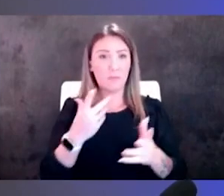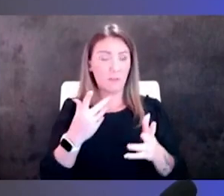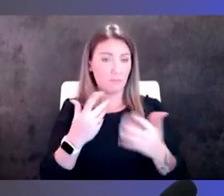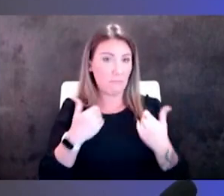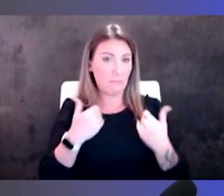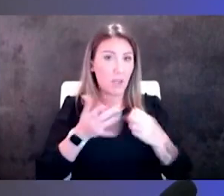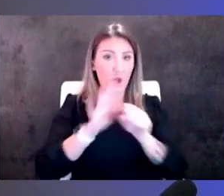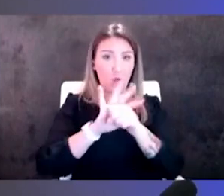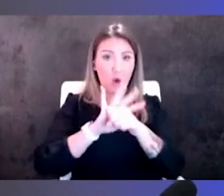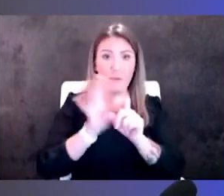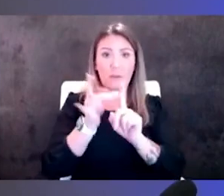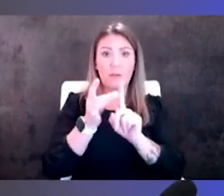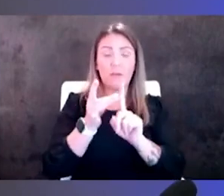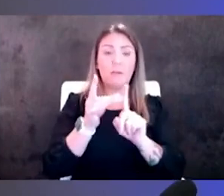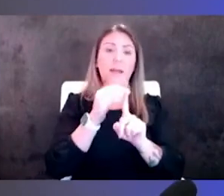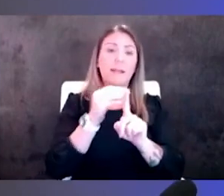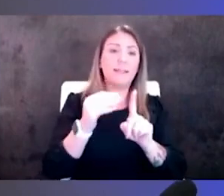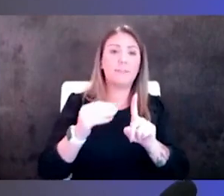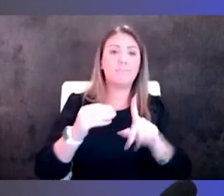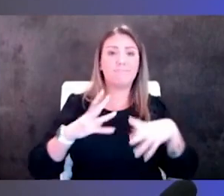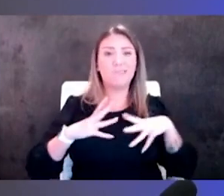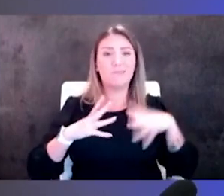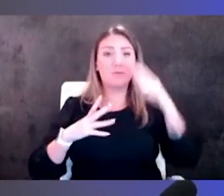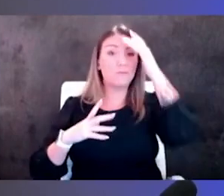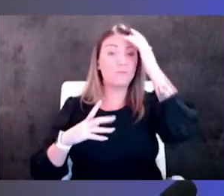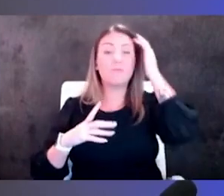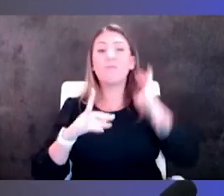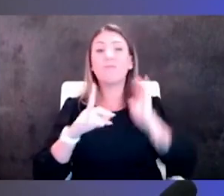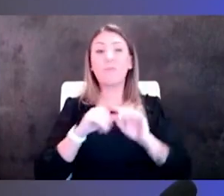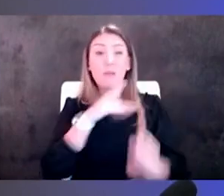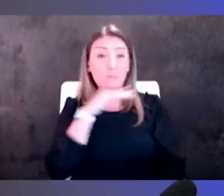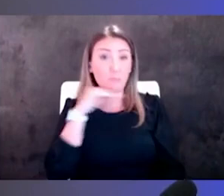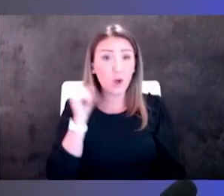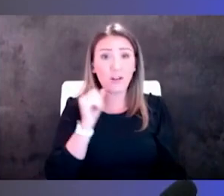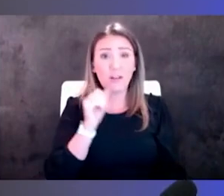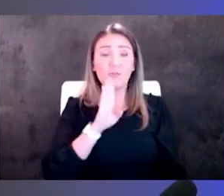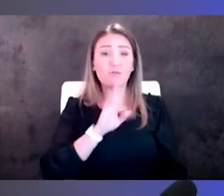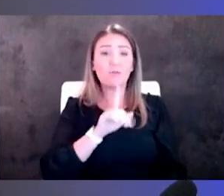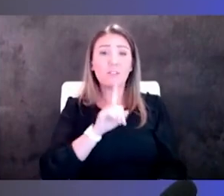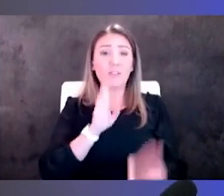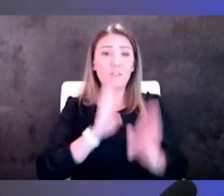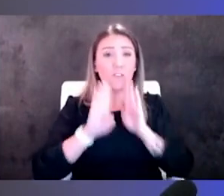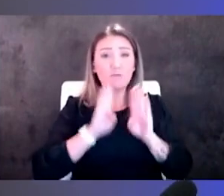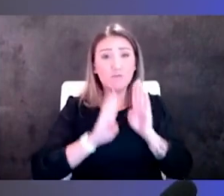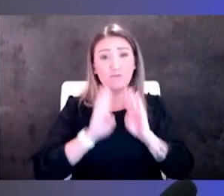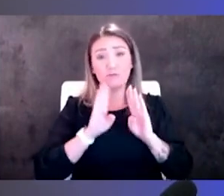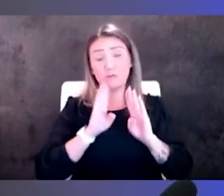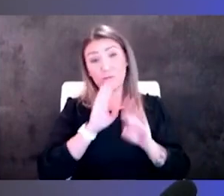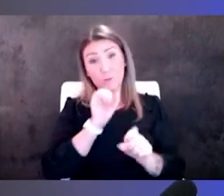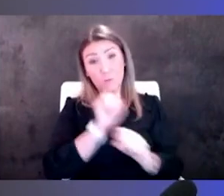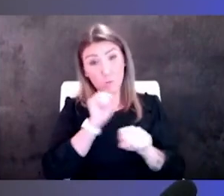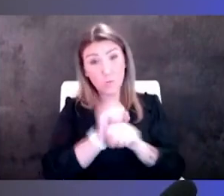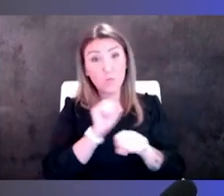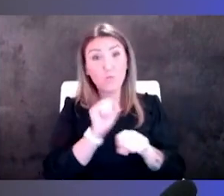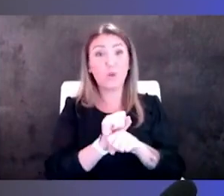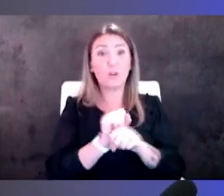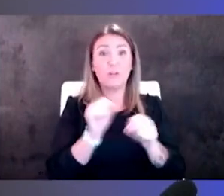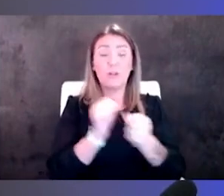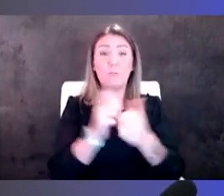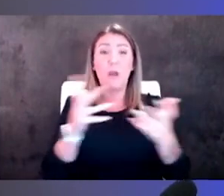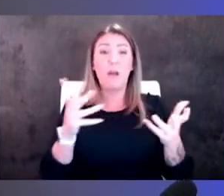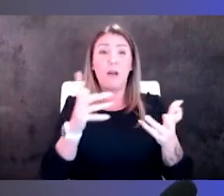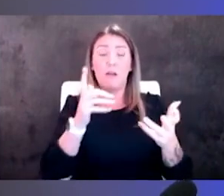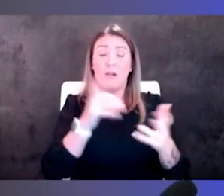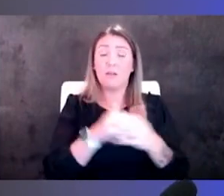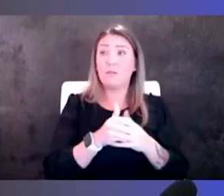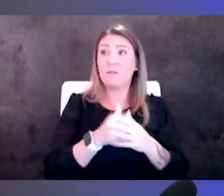time off but uh they're just burned out you know they're really frustrated uh with uh the workload it hasn't let up and they don't